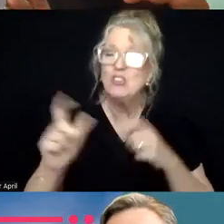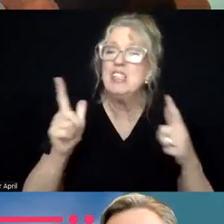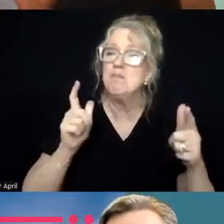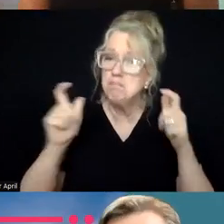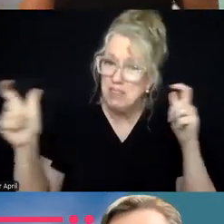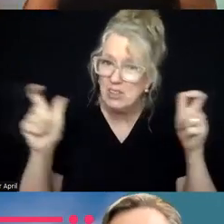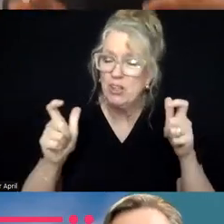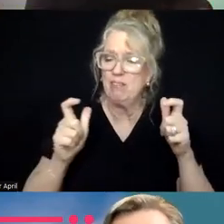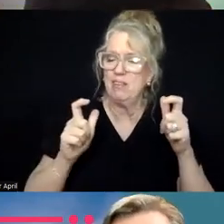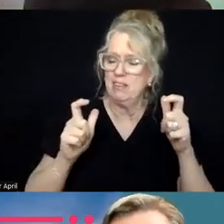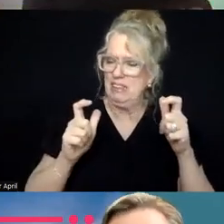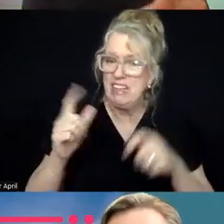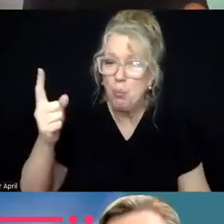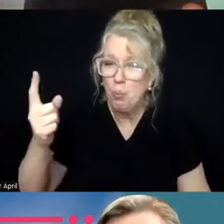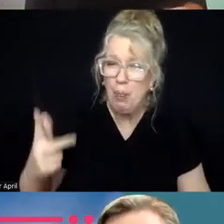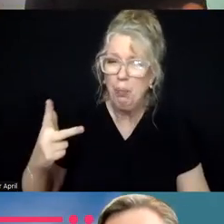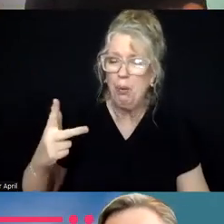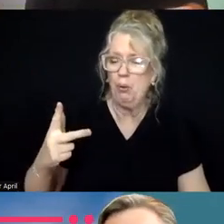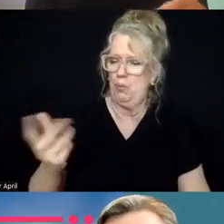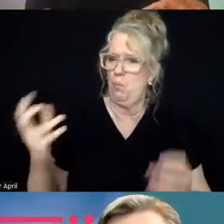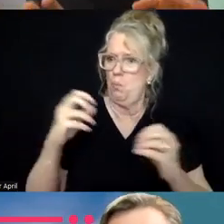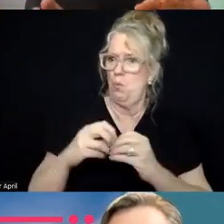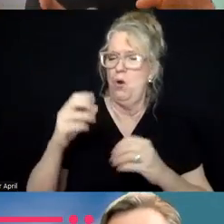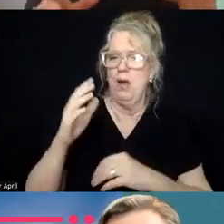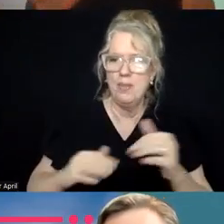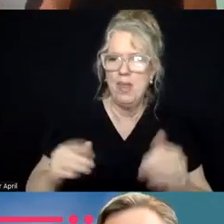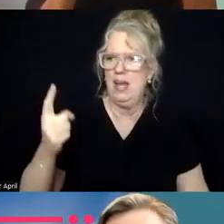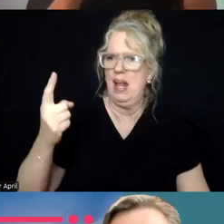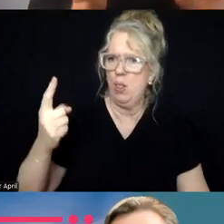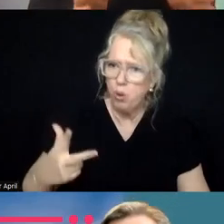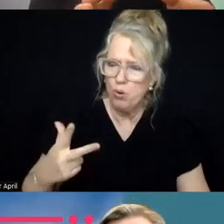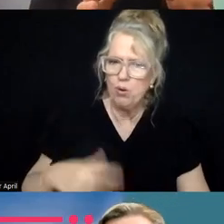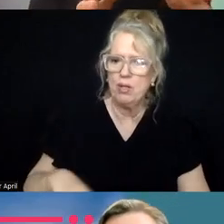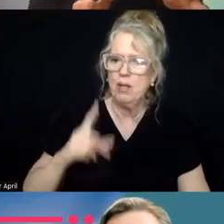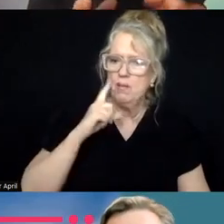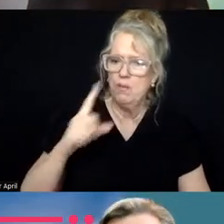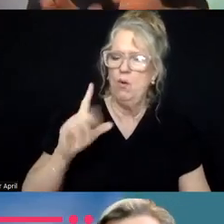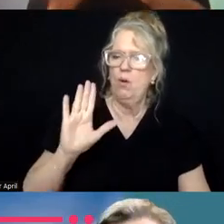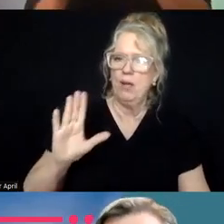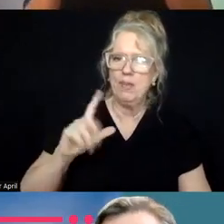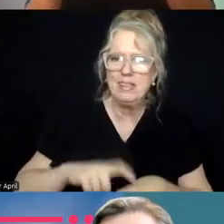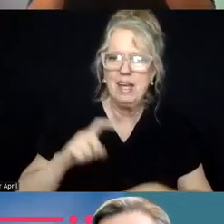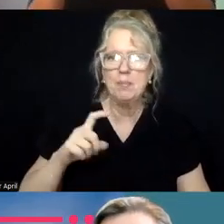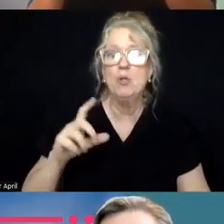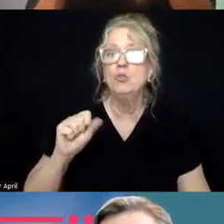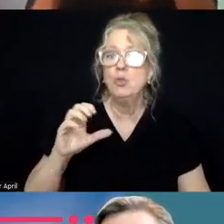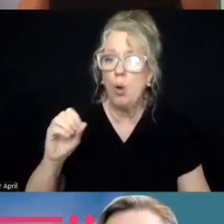that. It's a third, more than a third of, of an agent's time is waiting. So